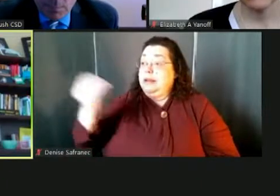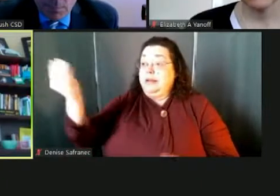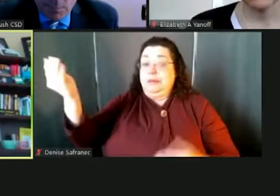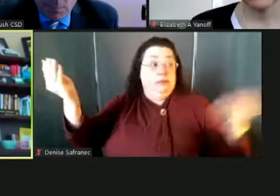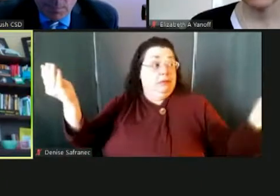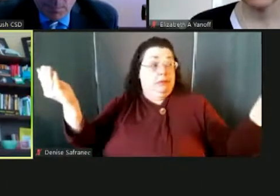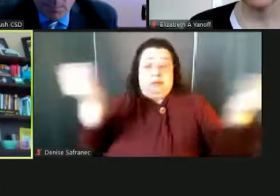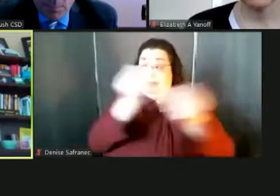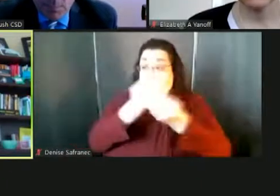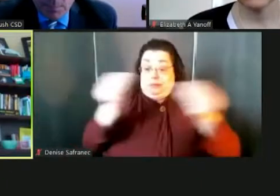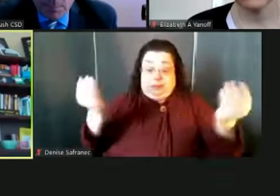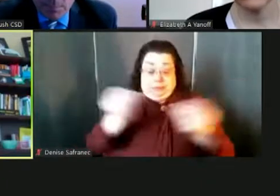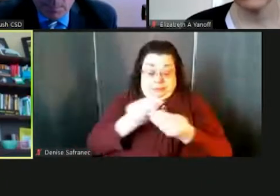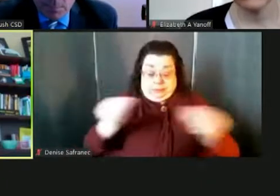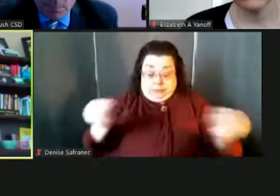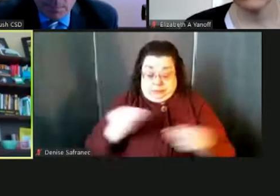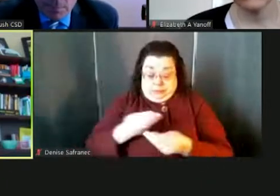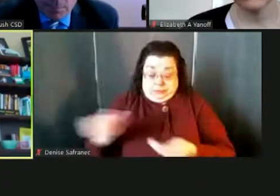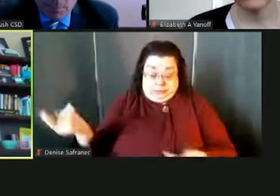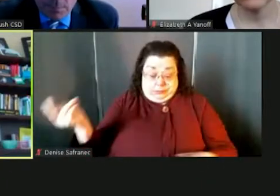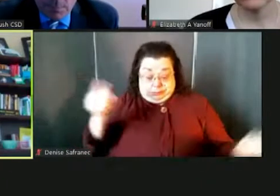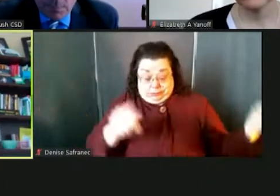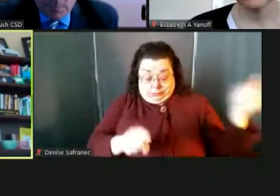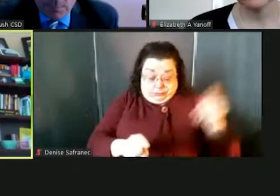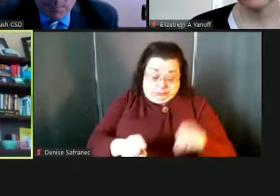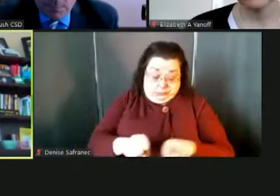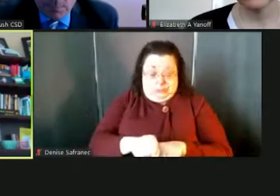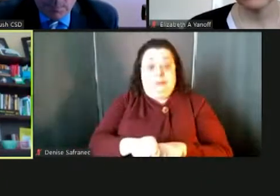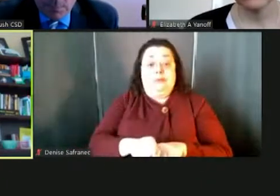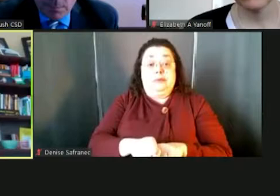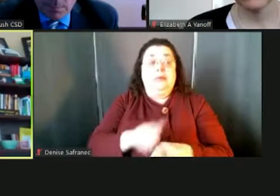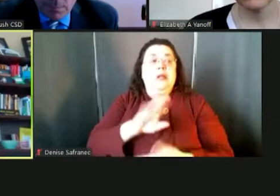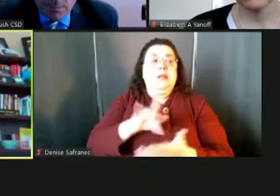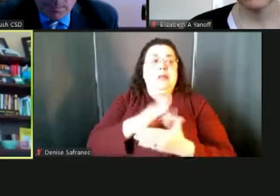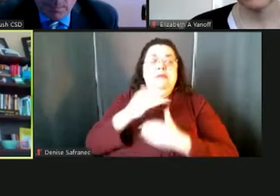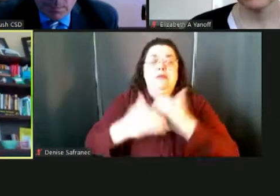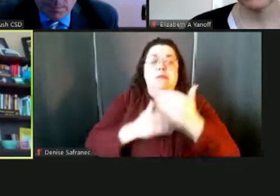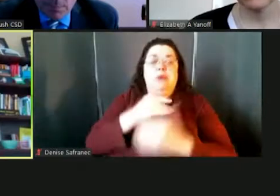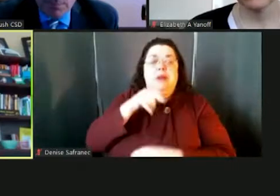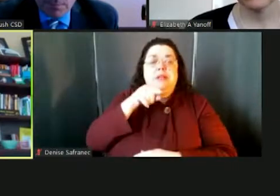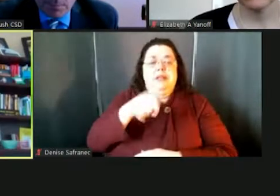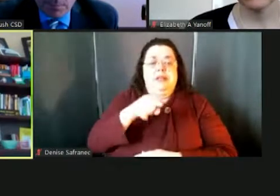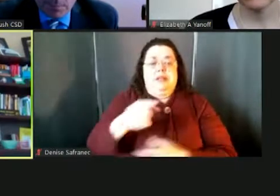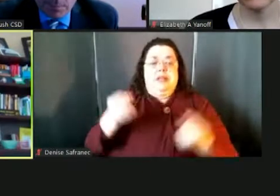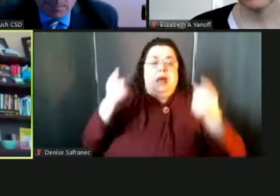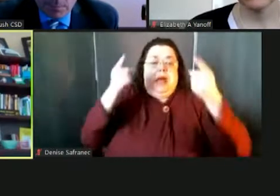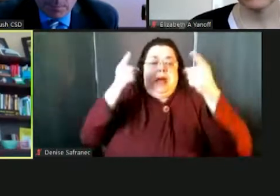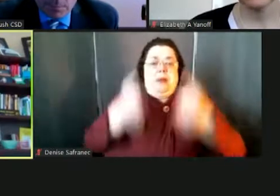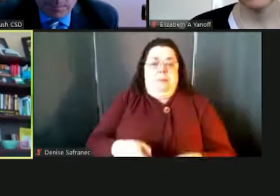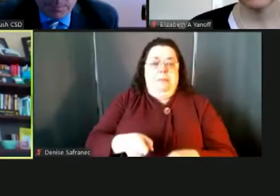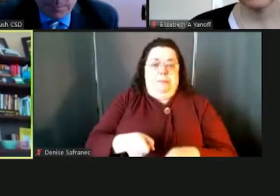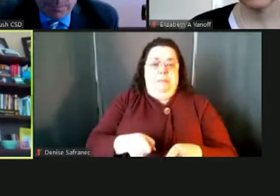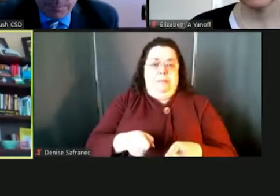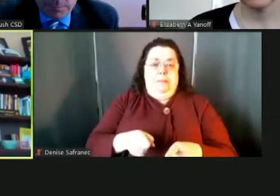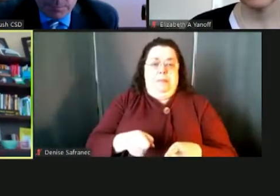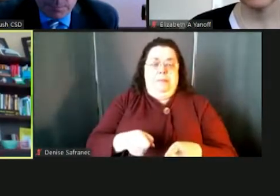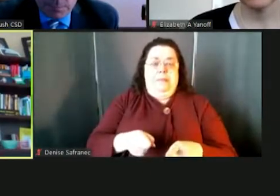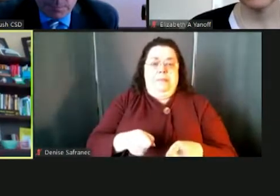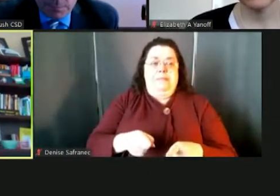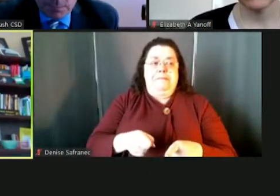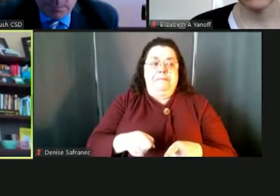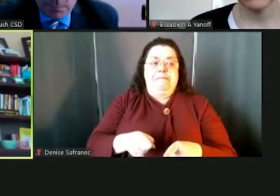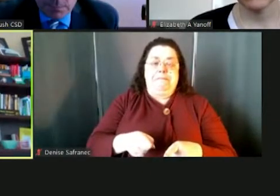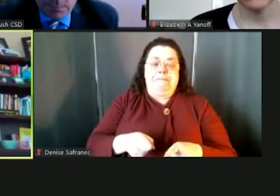where we land somewhere in the middle, right in the middle of that whole process, this happened, which is around now. And